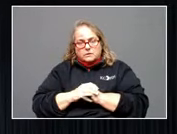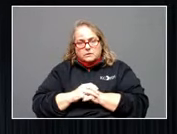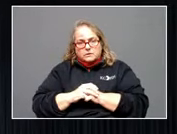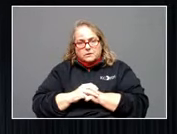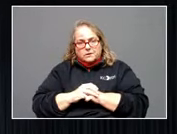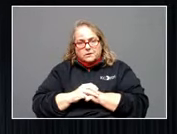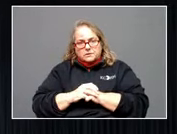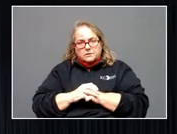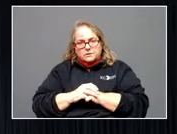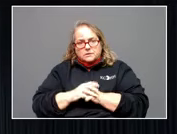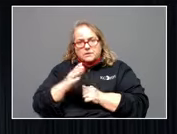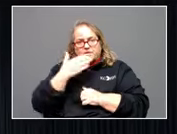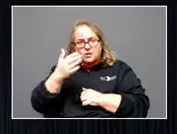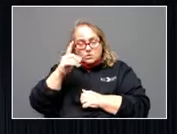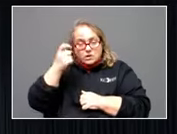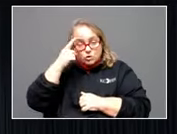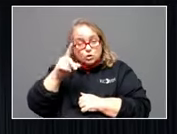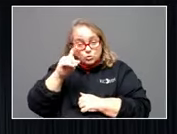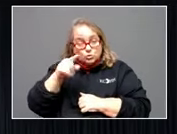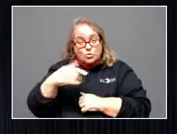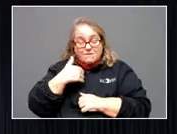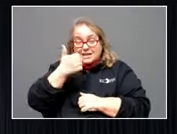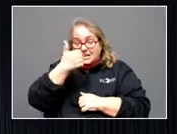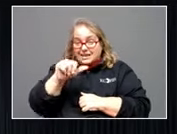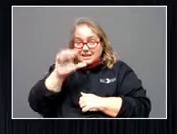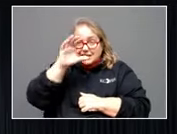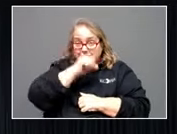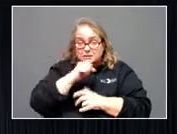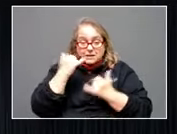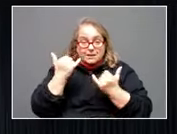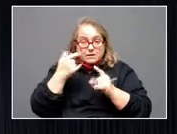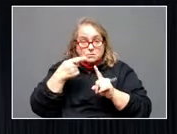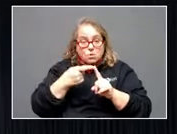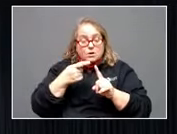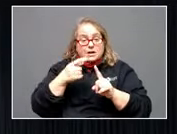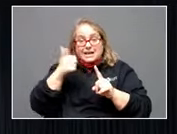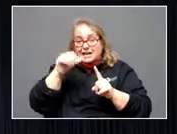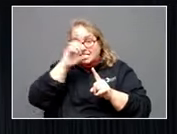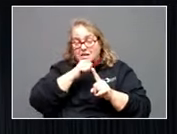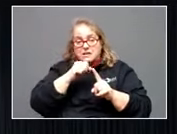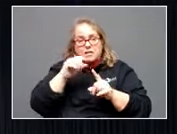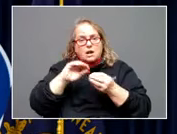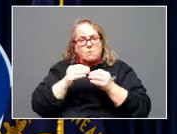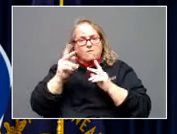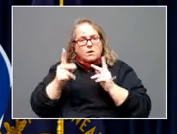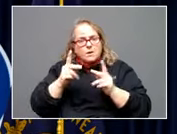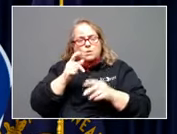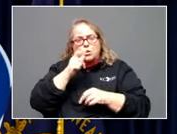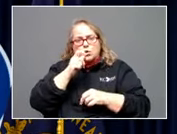Hey, Governor. Do you have any estimates at this point, preliminary estimates, of the number of people affected by the